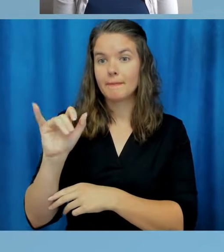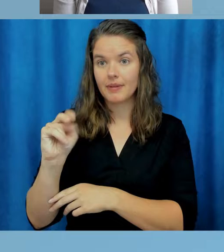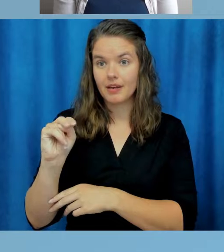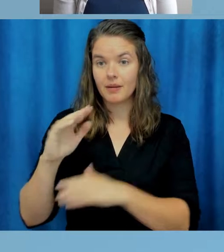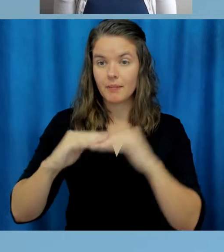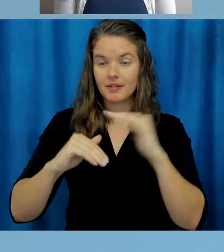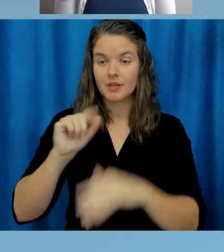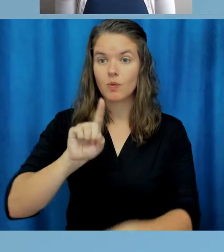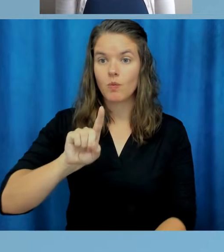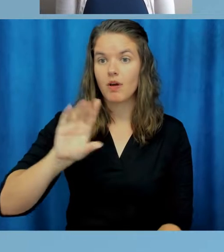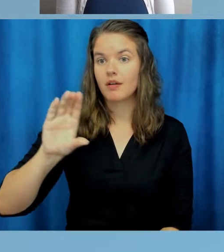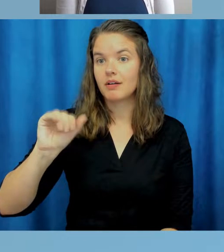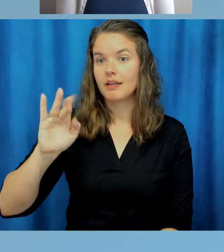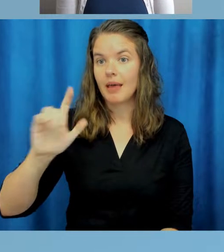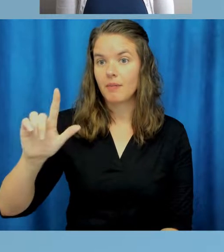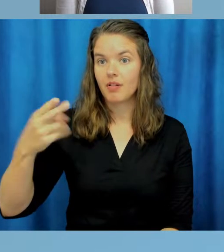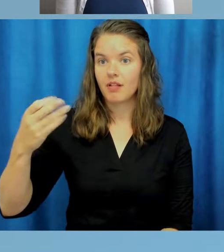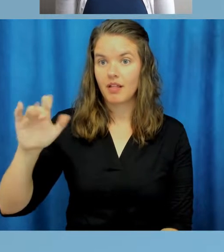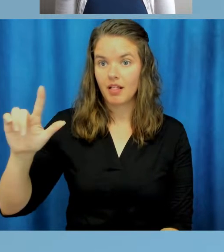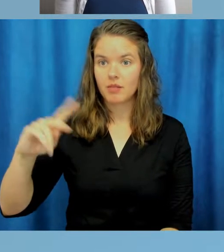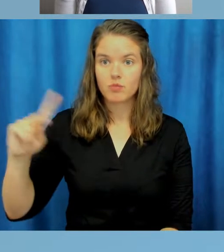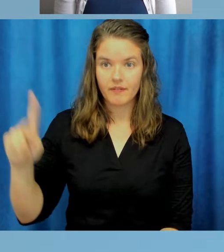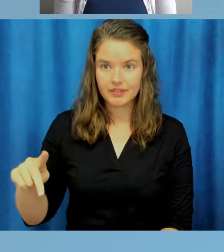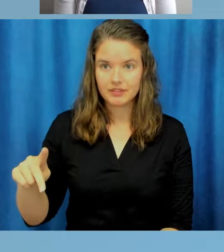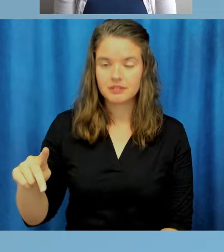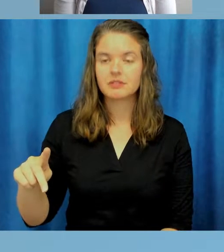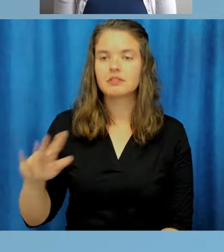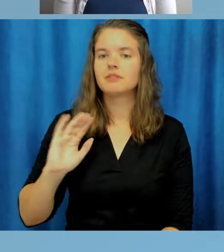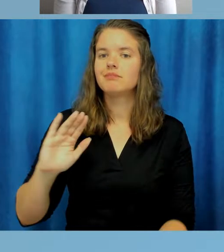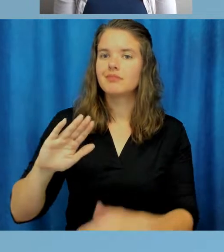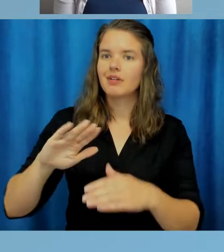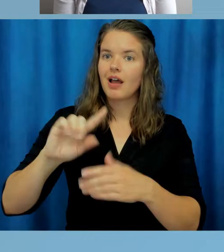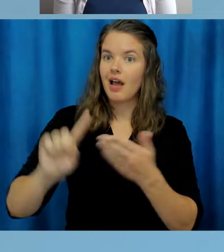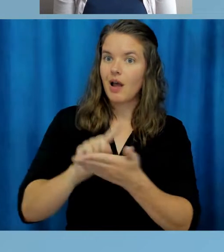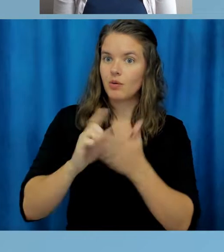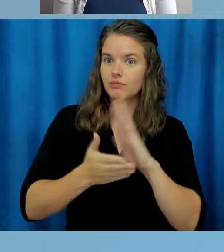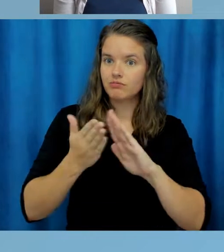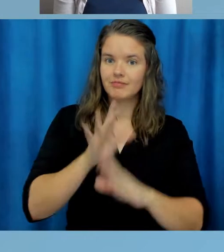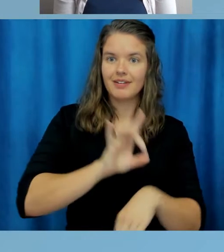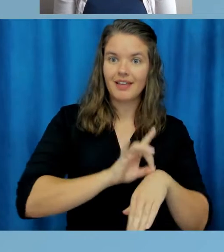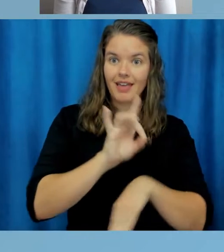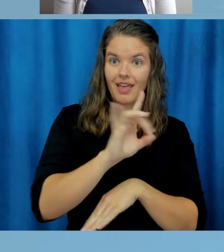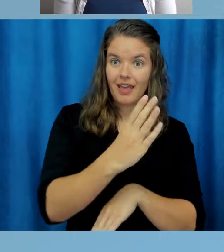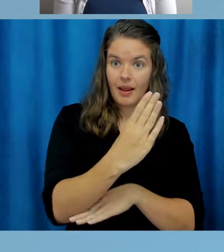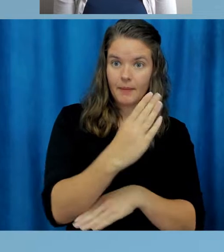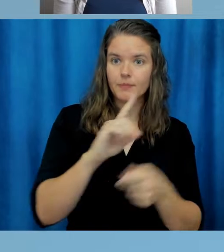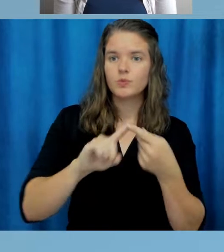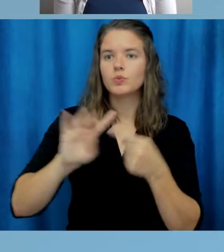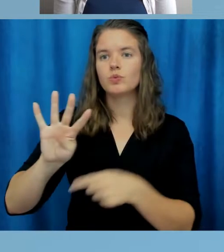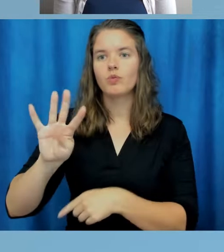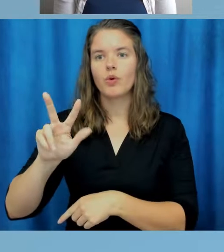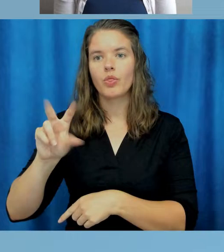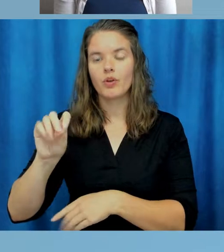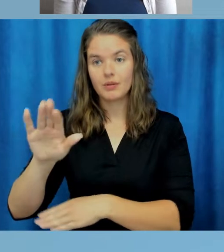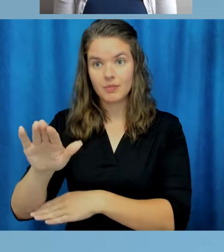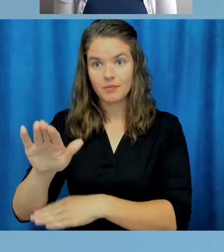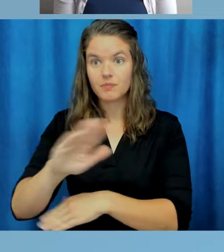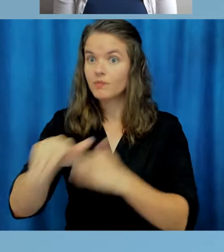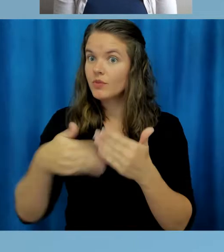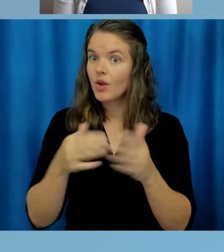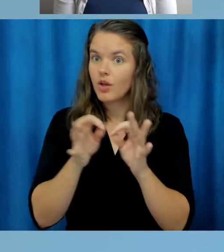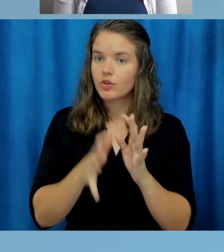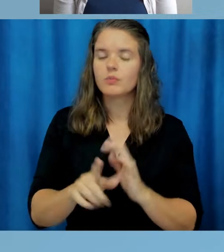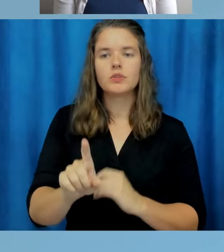building, 1 Capitol Hill in Providence. Hours of operation are 8 a.m. to 4 30 p.m. All